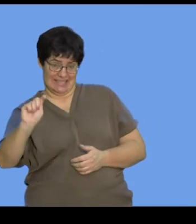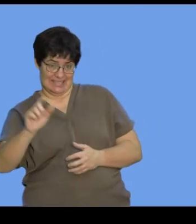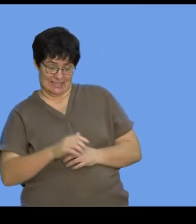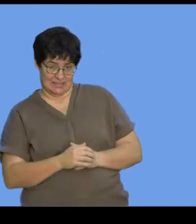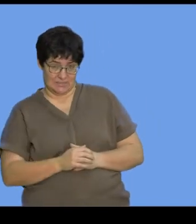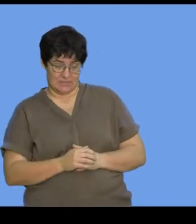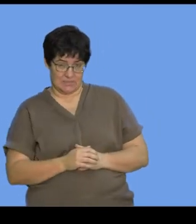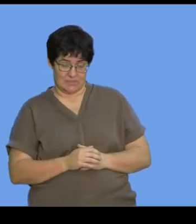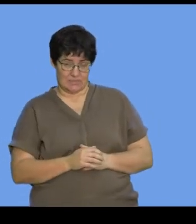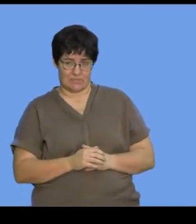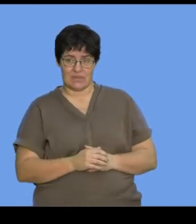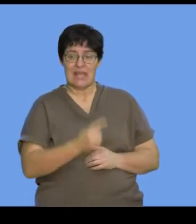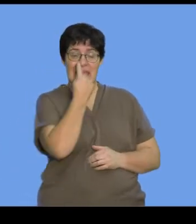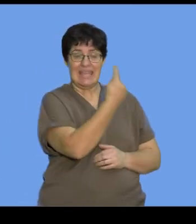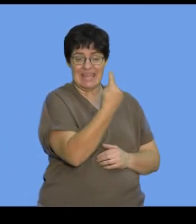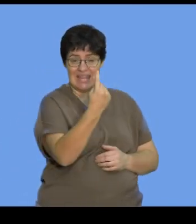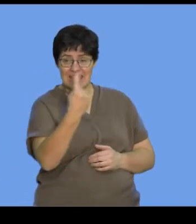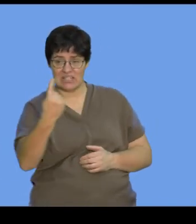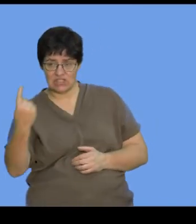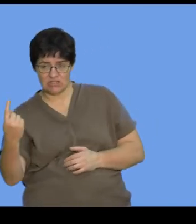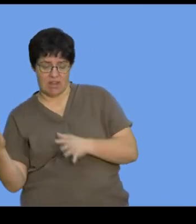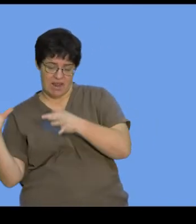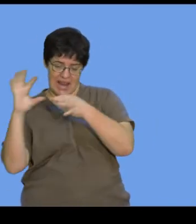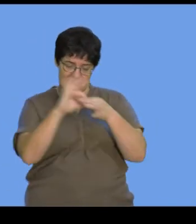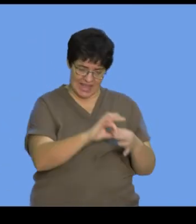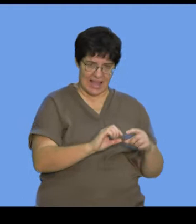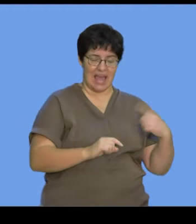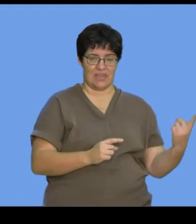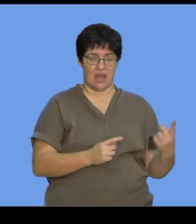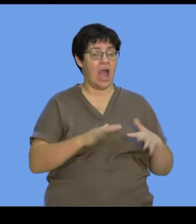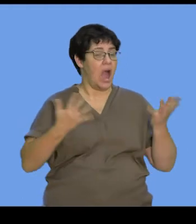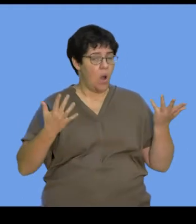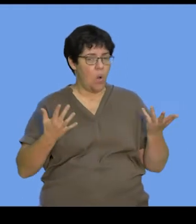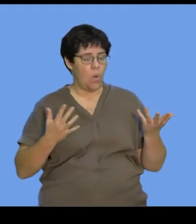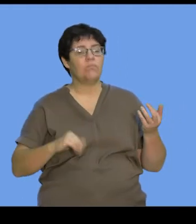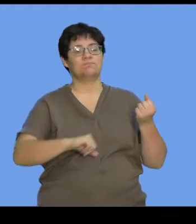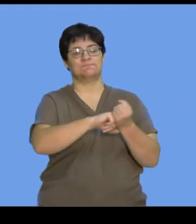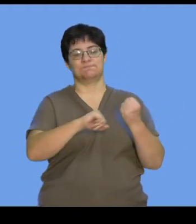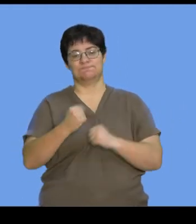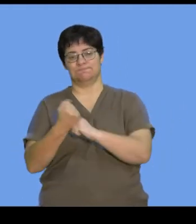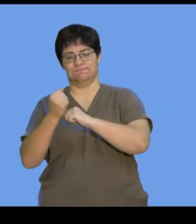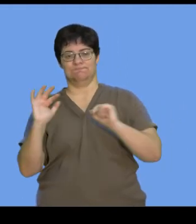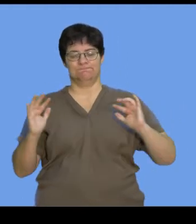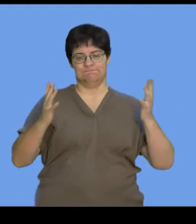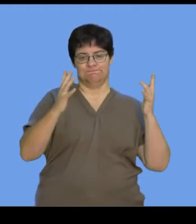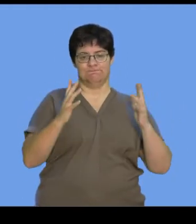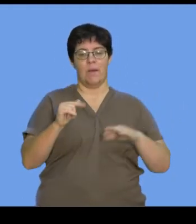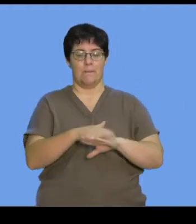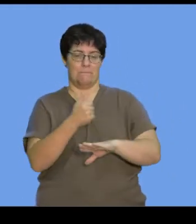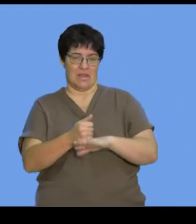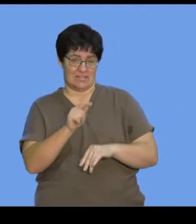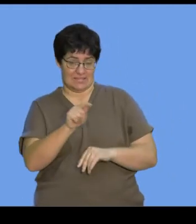thymine. Each strand is linked to the other strand by complementary base pairing of your organic bases.